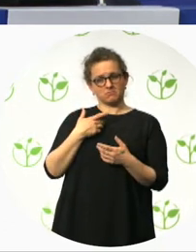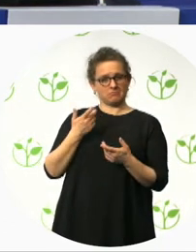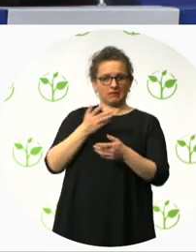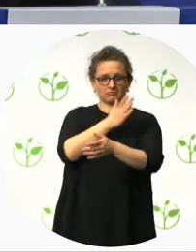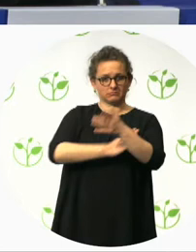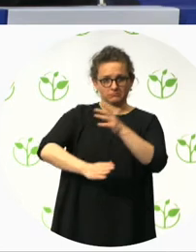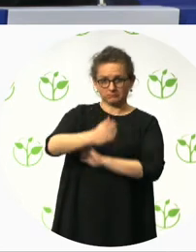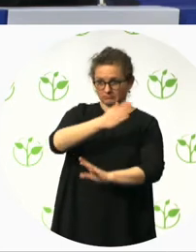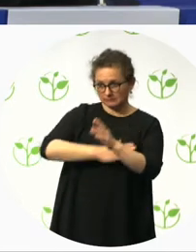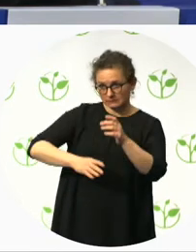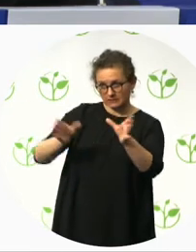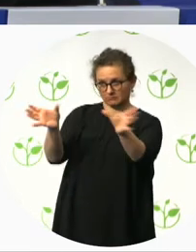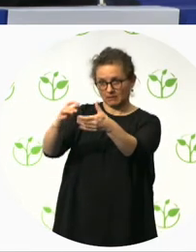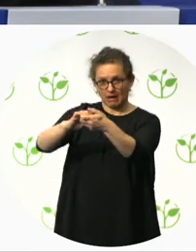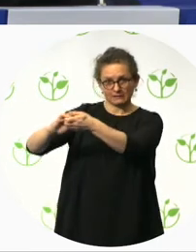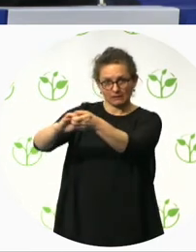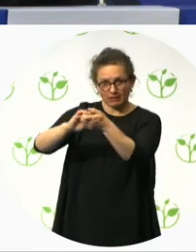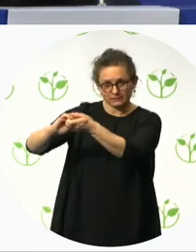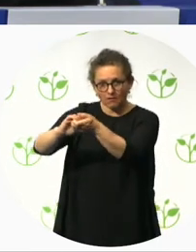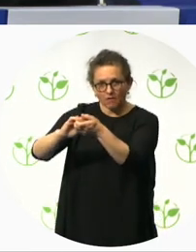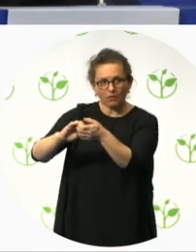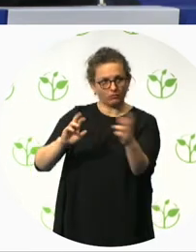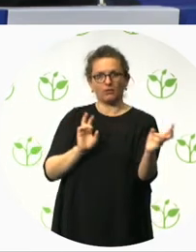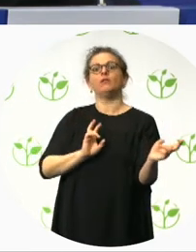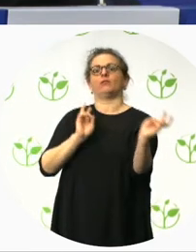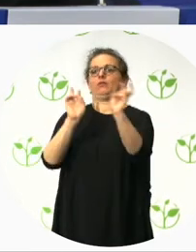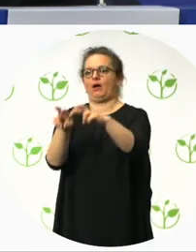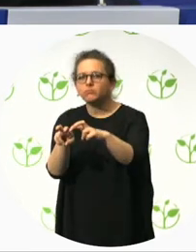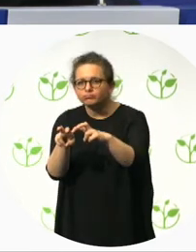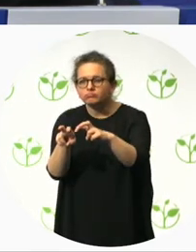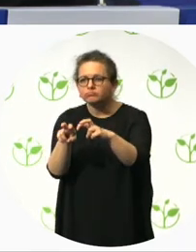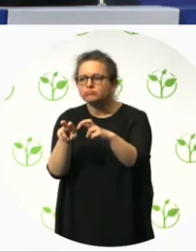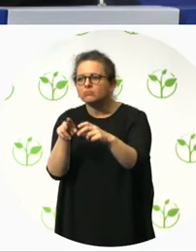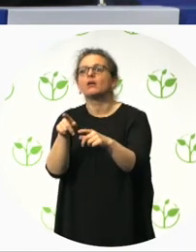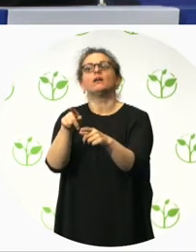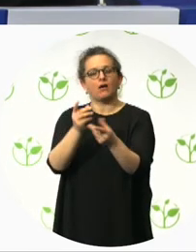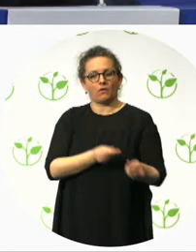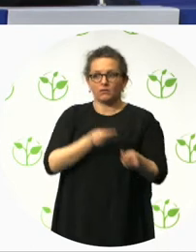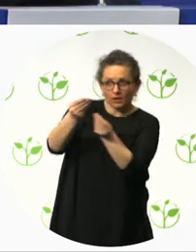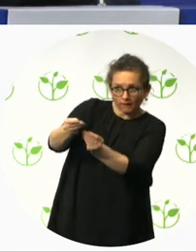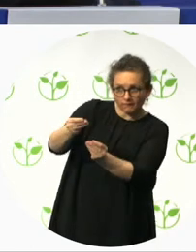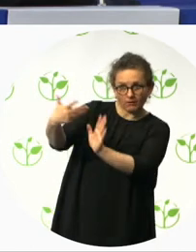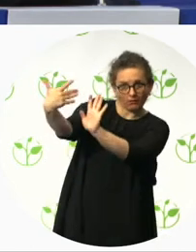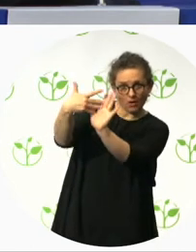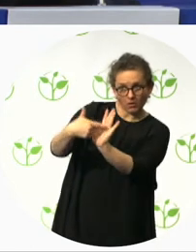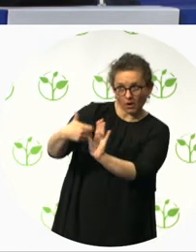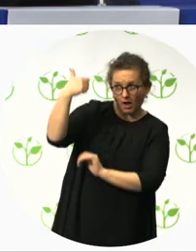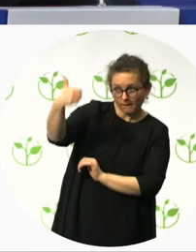through that panel. For independent review. And they, they genuinely shape what is eventually delivered on the park.